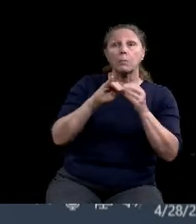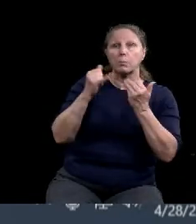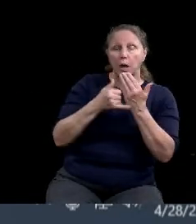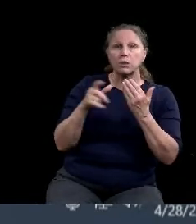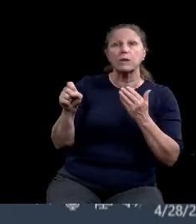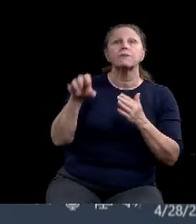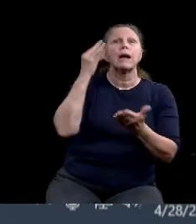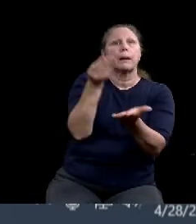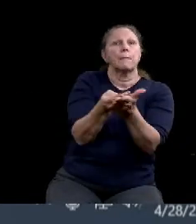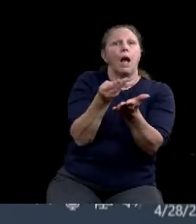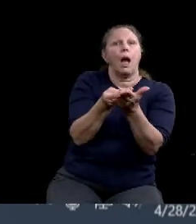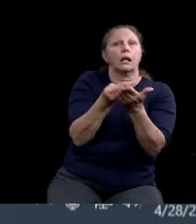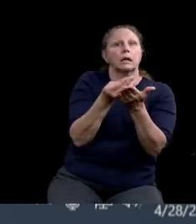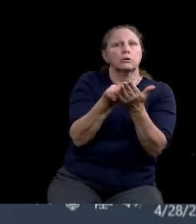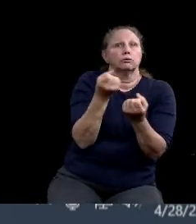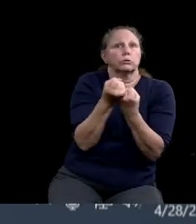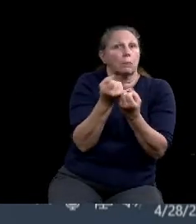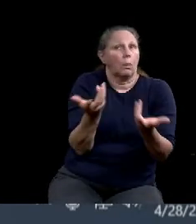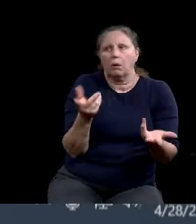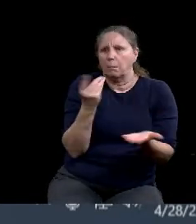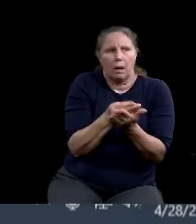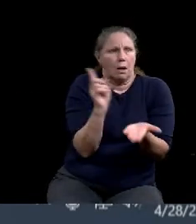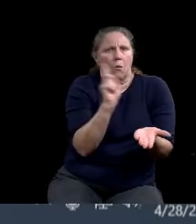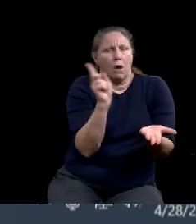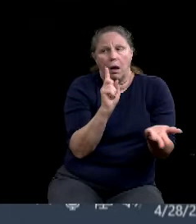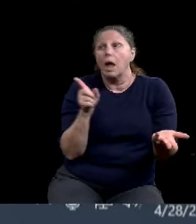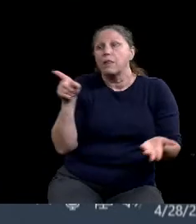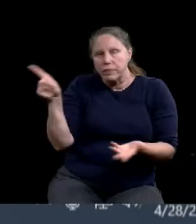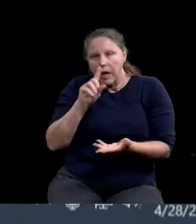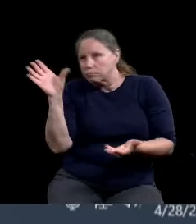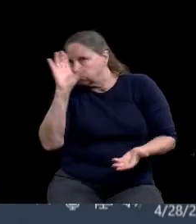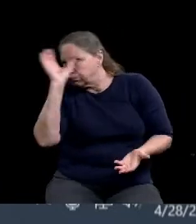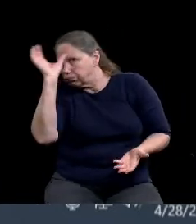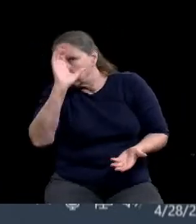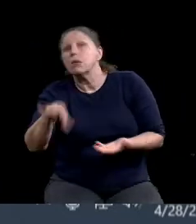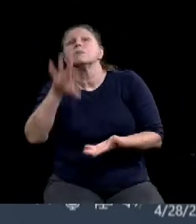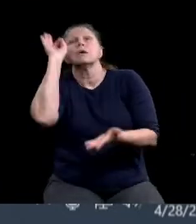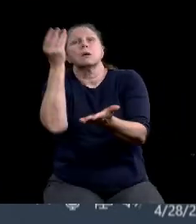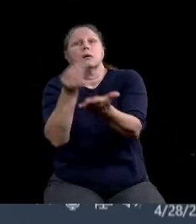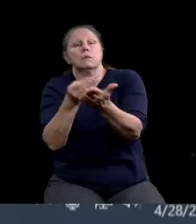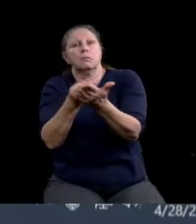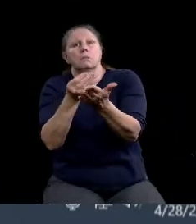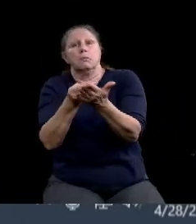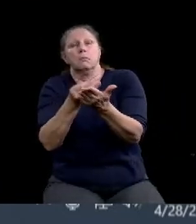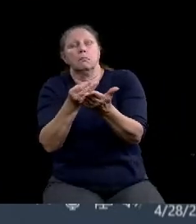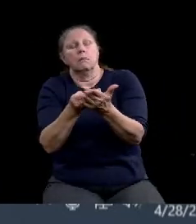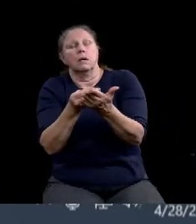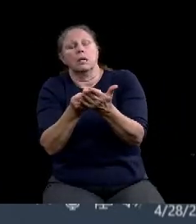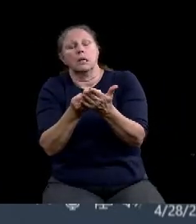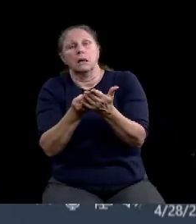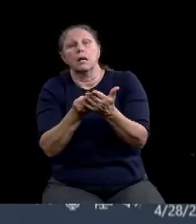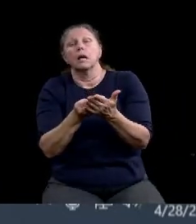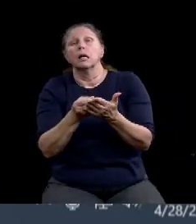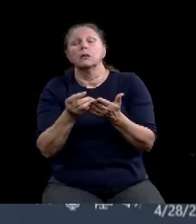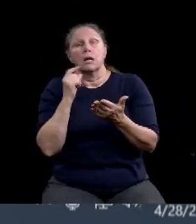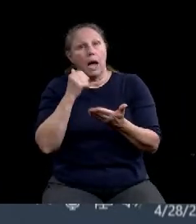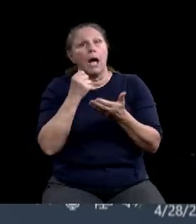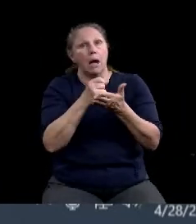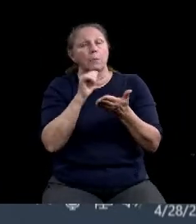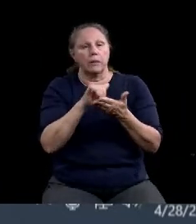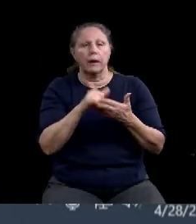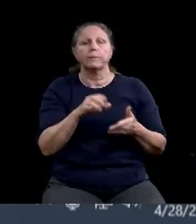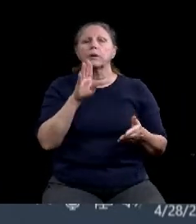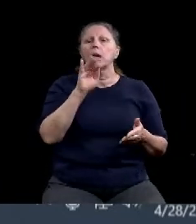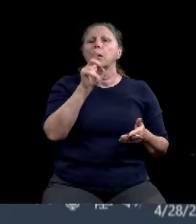guys found that seed capital in some of the CBTG funds and Bradley Ford also in helping kind of bring organization.